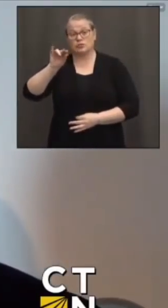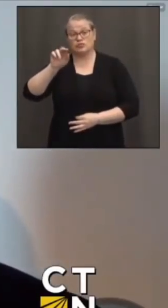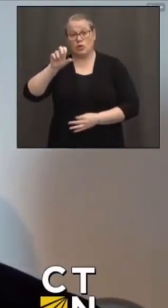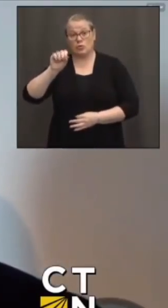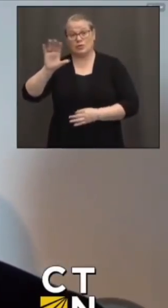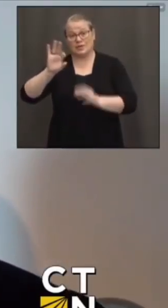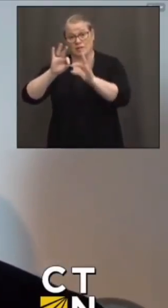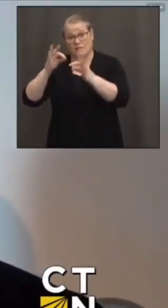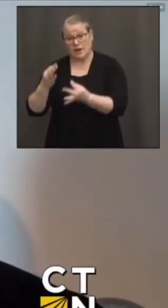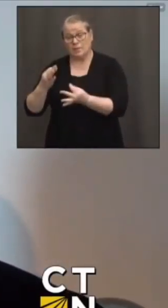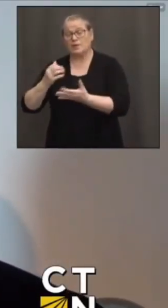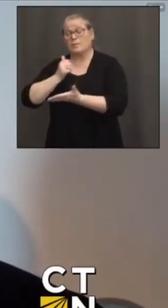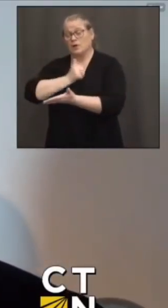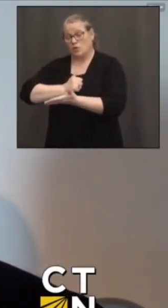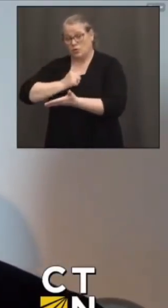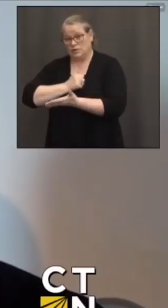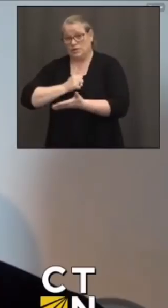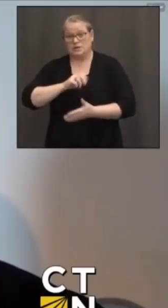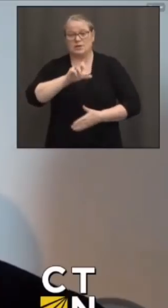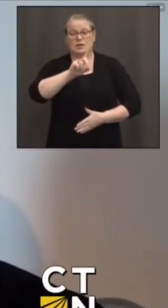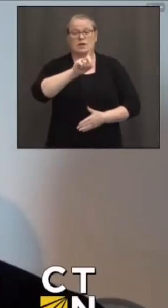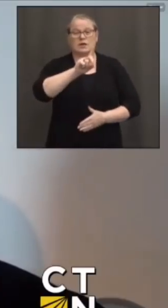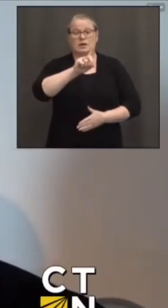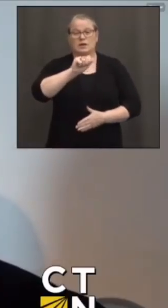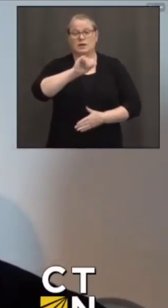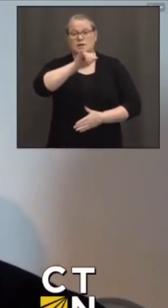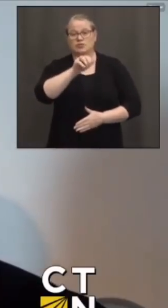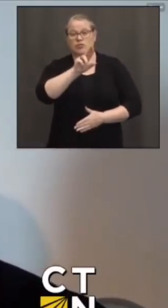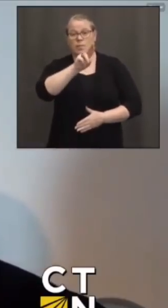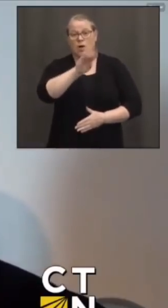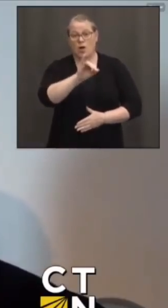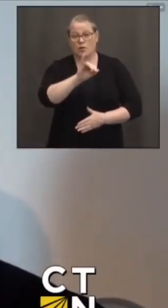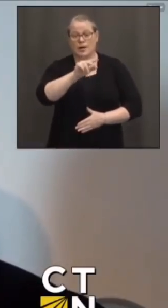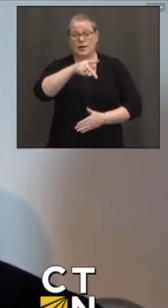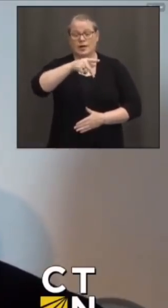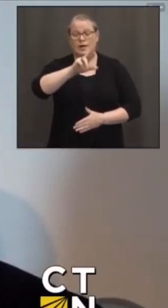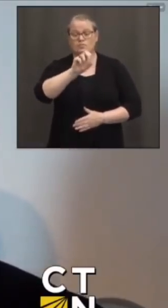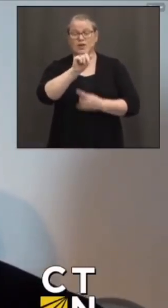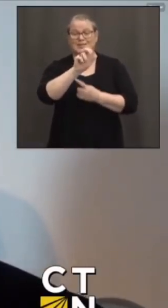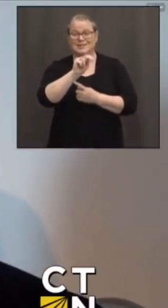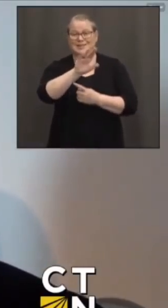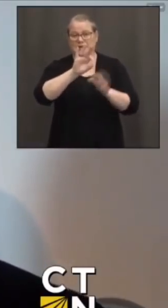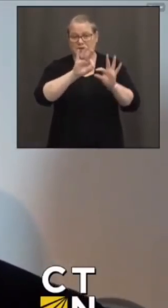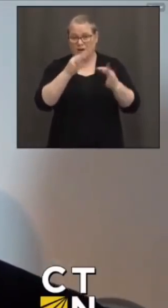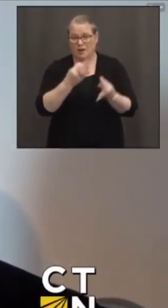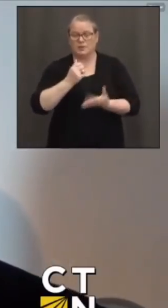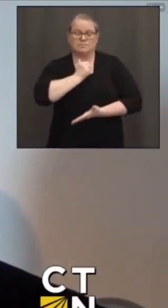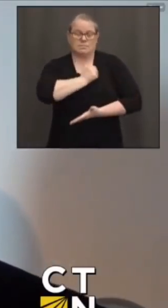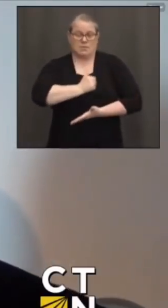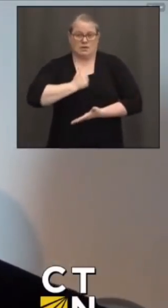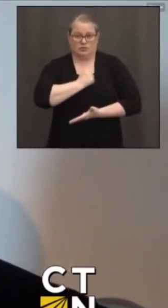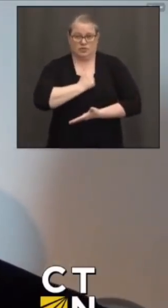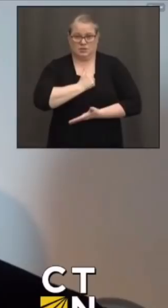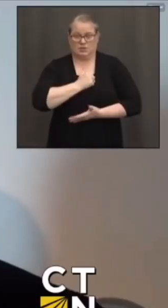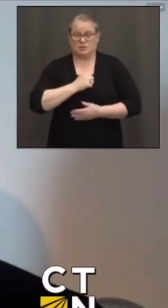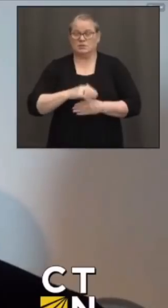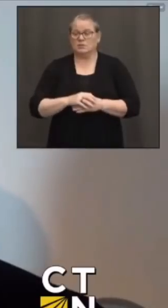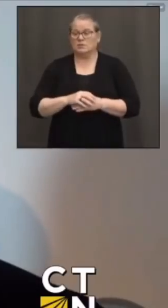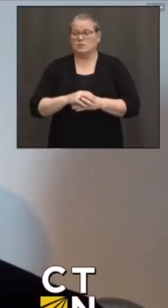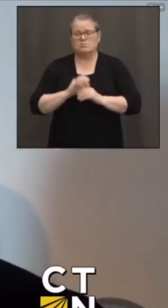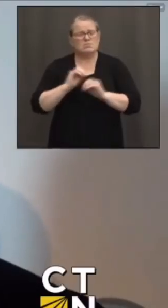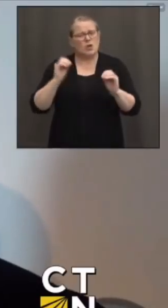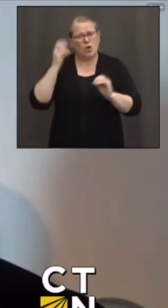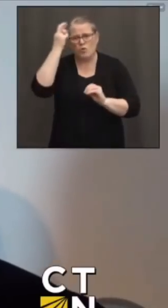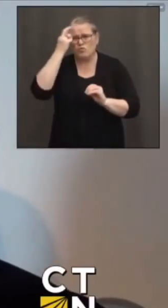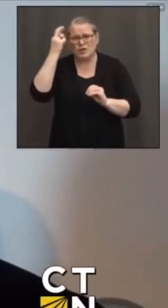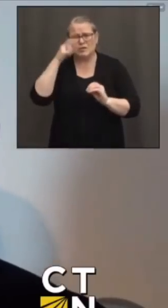Preston. Very senseless, senseless killings. It's unnecessary, beautiful children